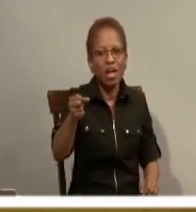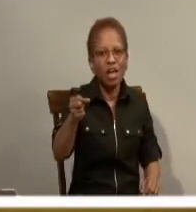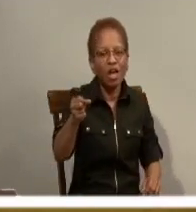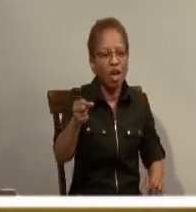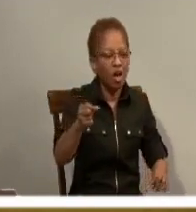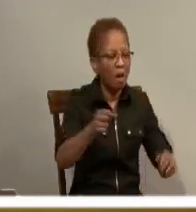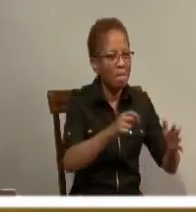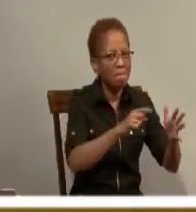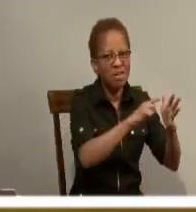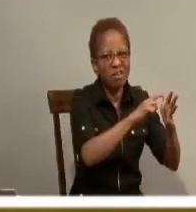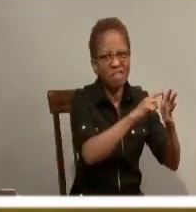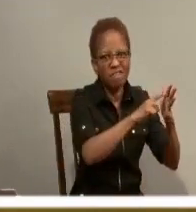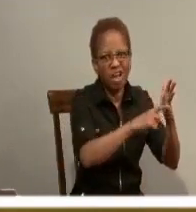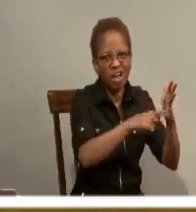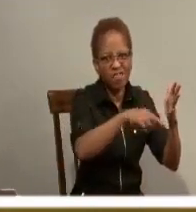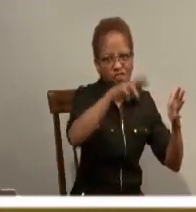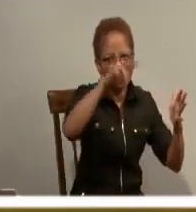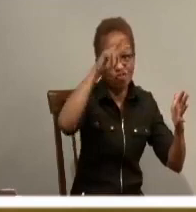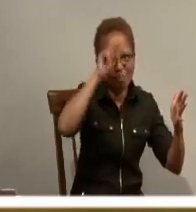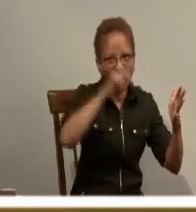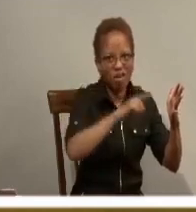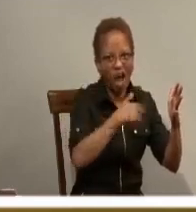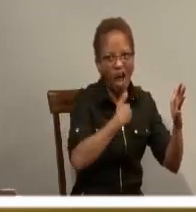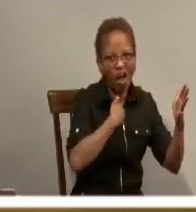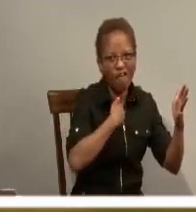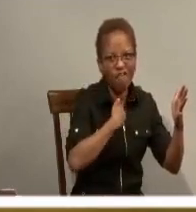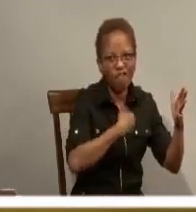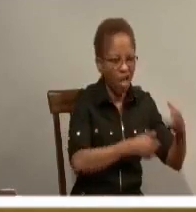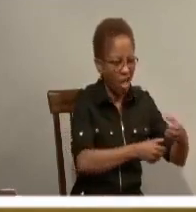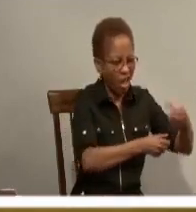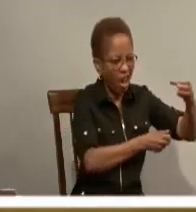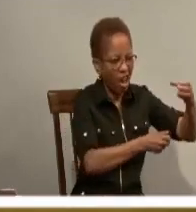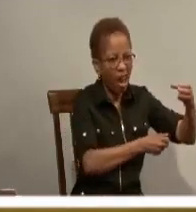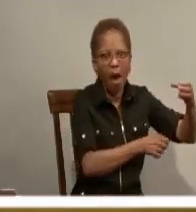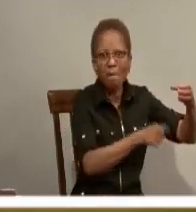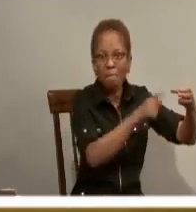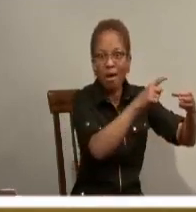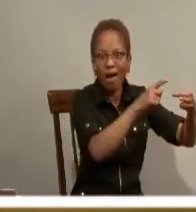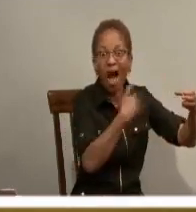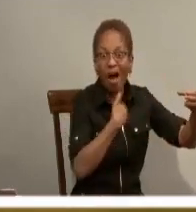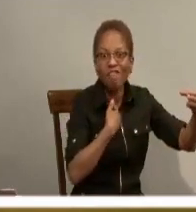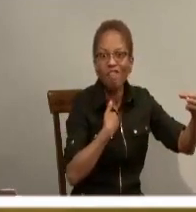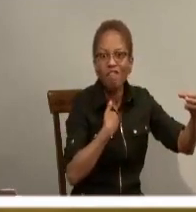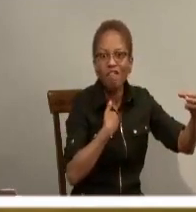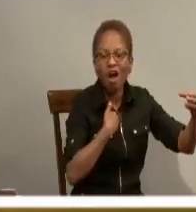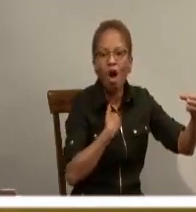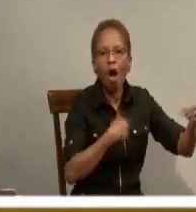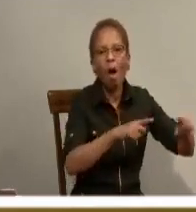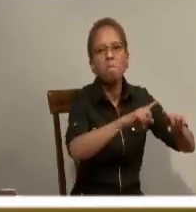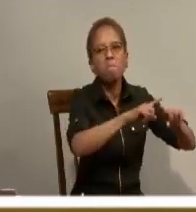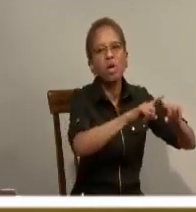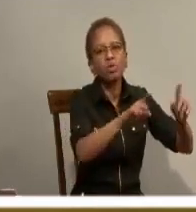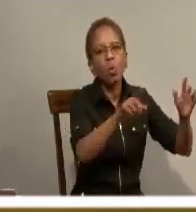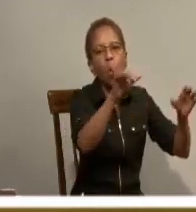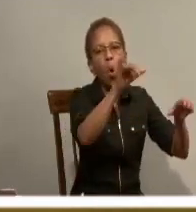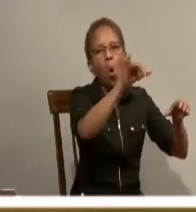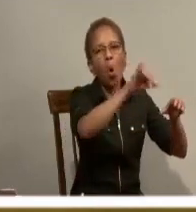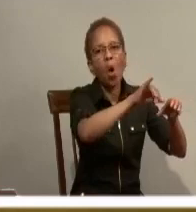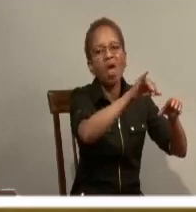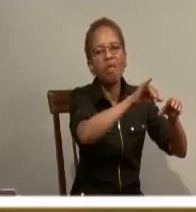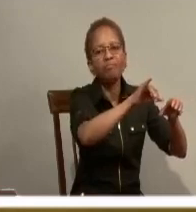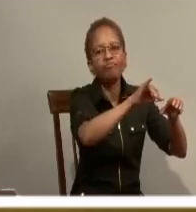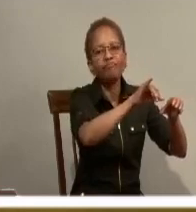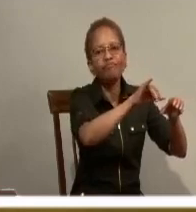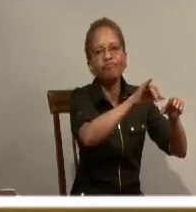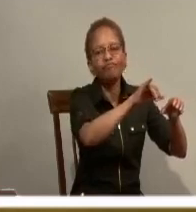all there with their cloth, but there is no oil. And because there is no oil, we have the trouble.